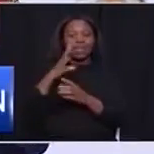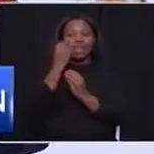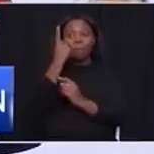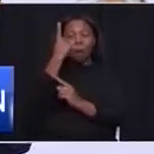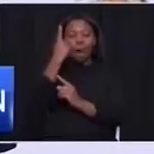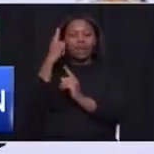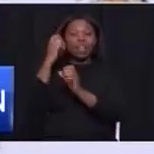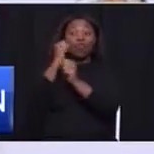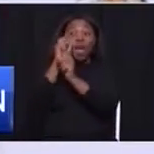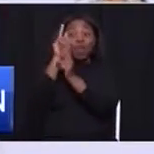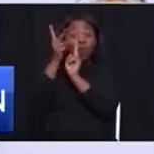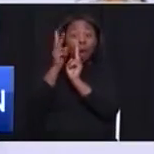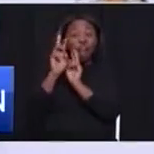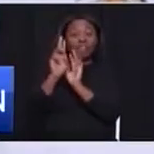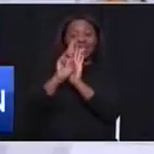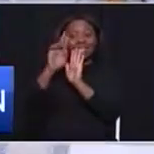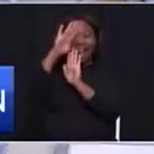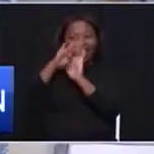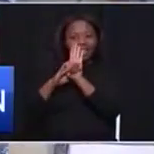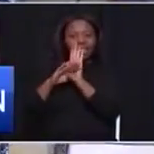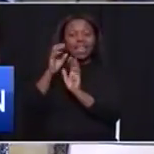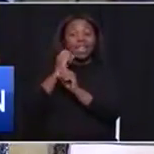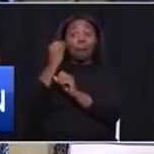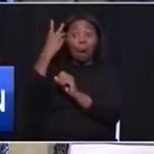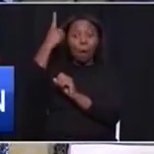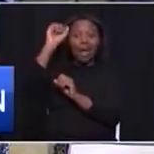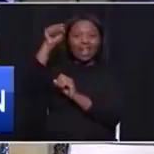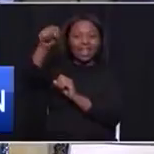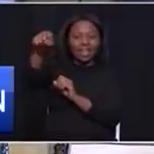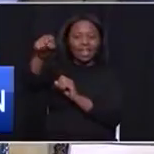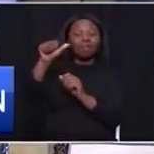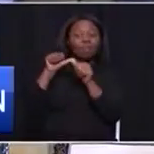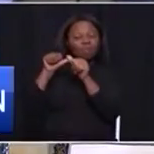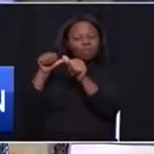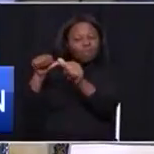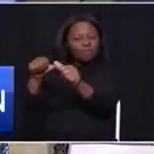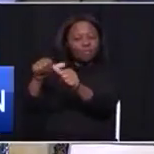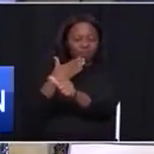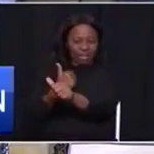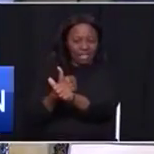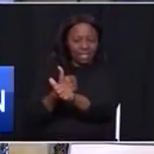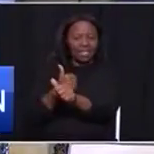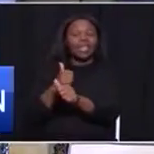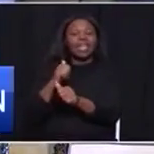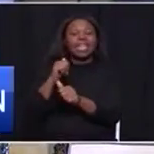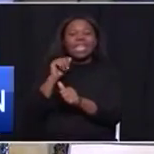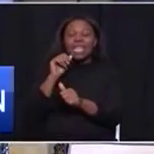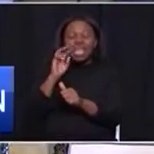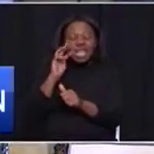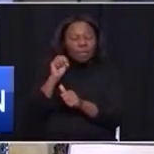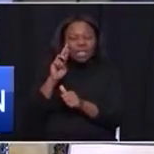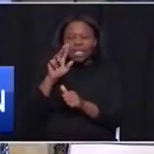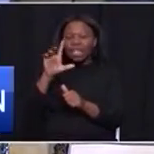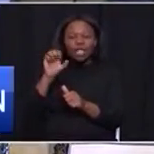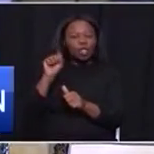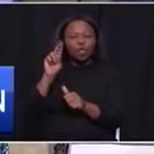in grade 12 results. We must sustain that position, MEC Lisufi, even this year.